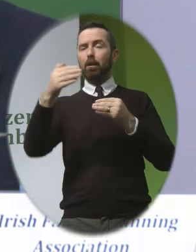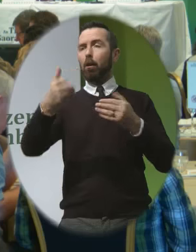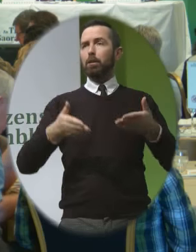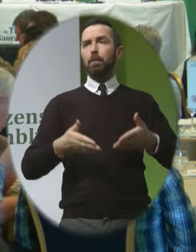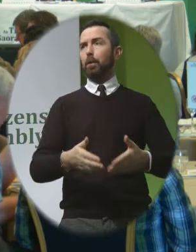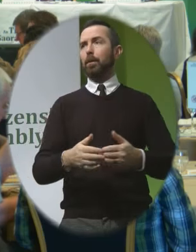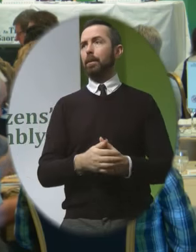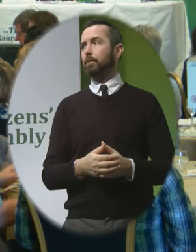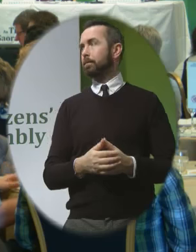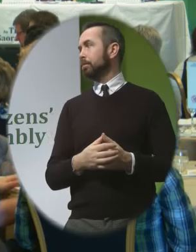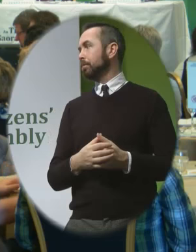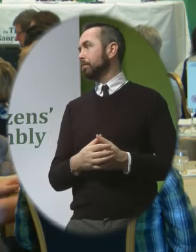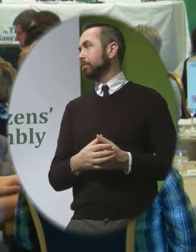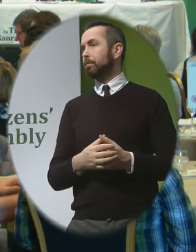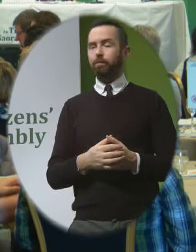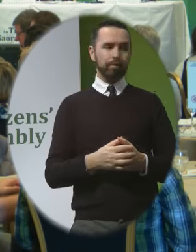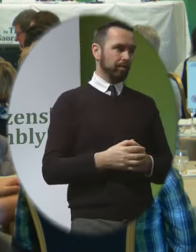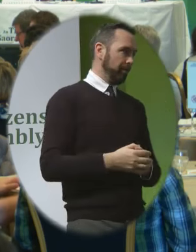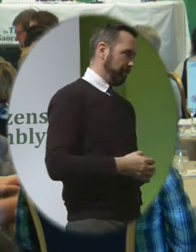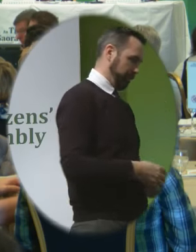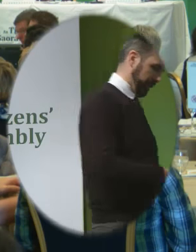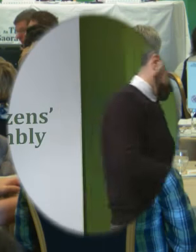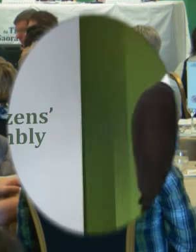Very good, thank you very much Another question?